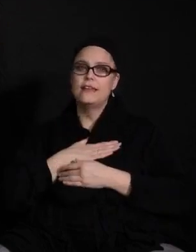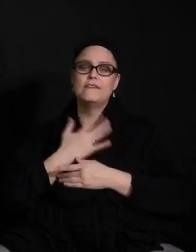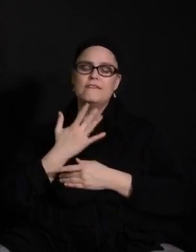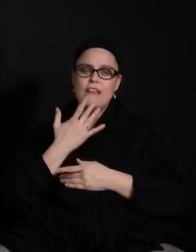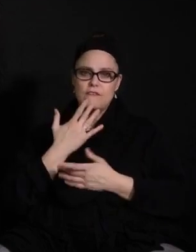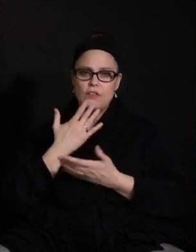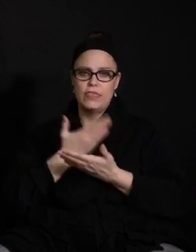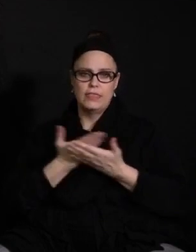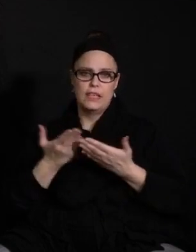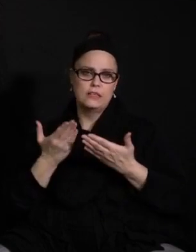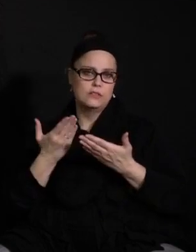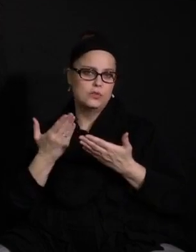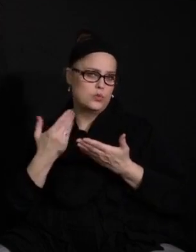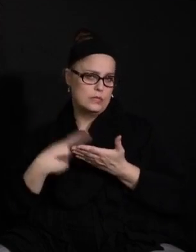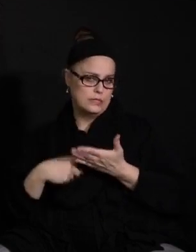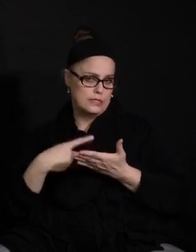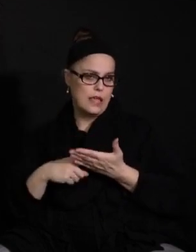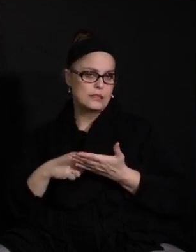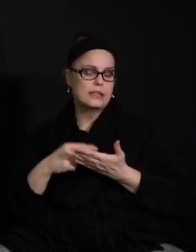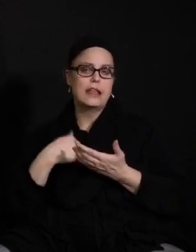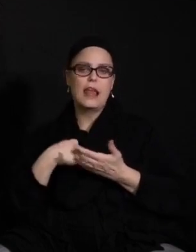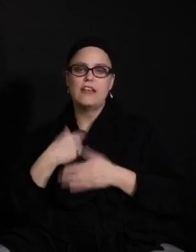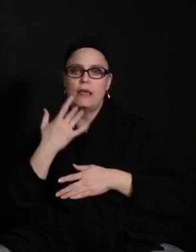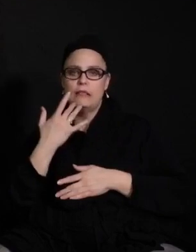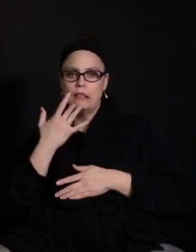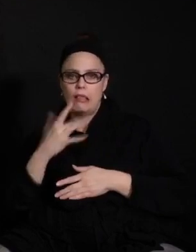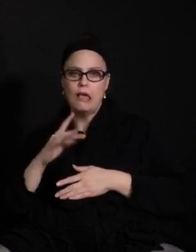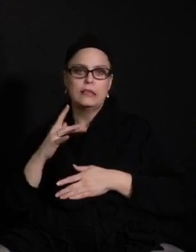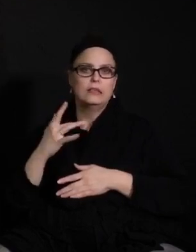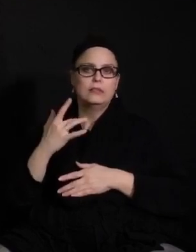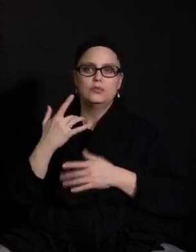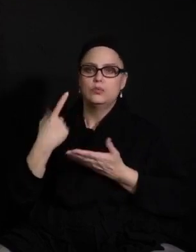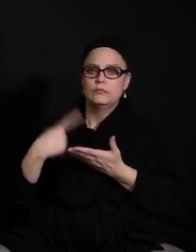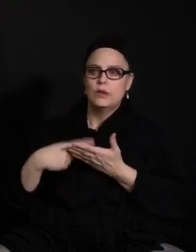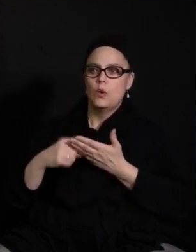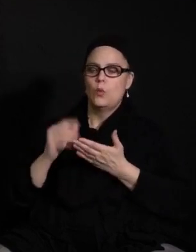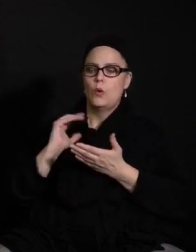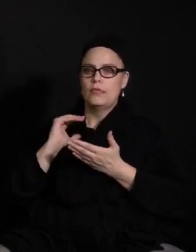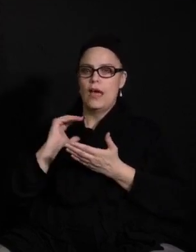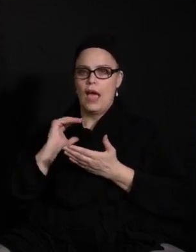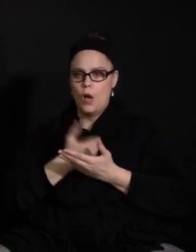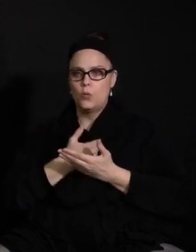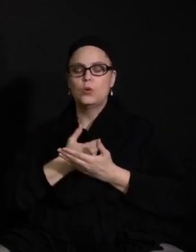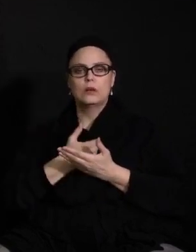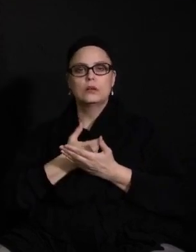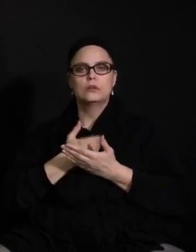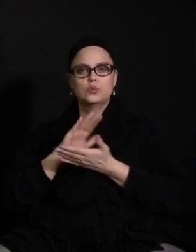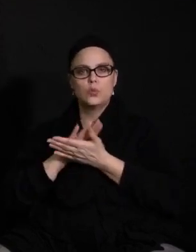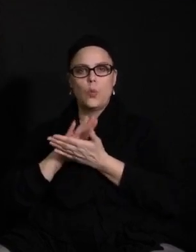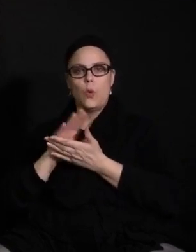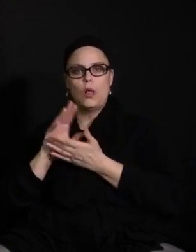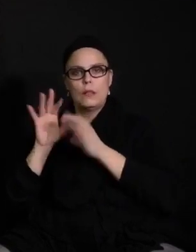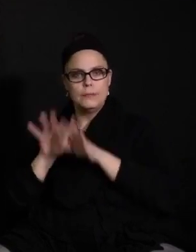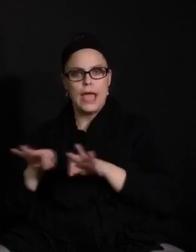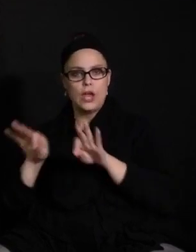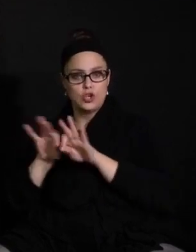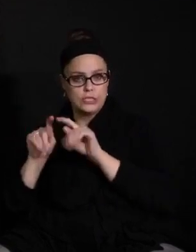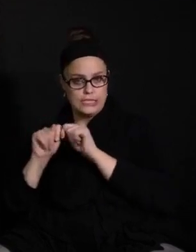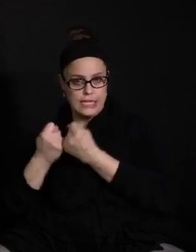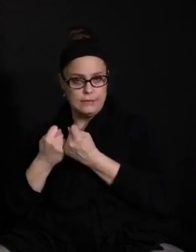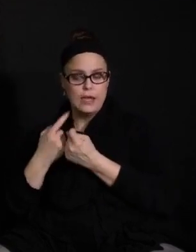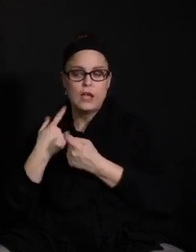things to talk about. And I have the privilege to work with our school attendance matters team. And we spend quite a bit of time